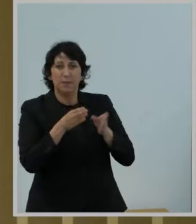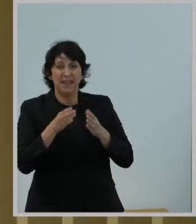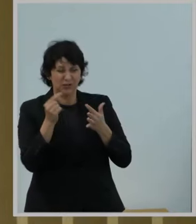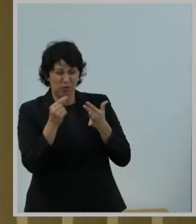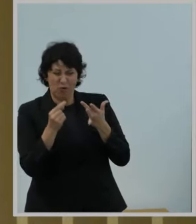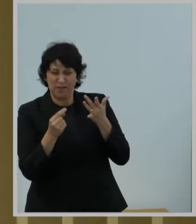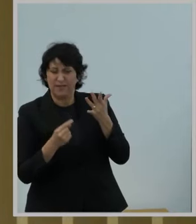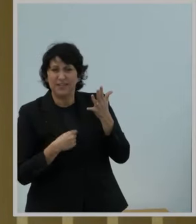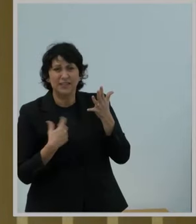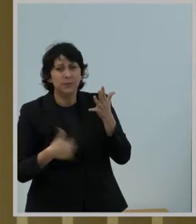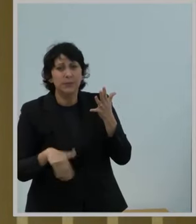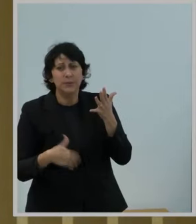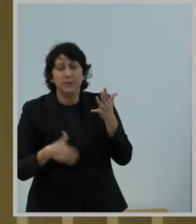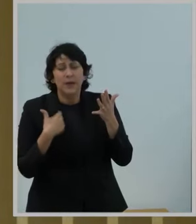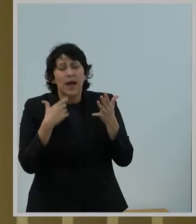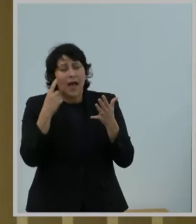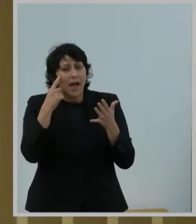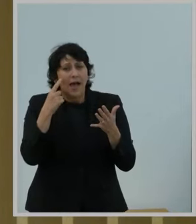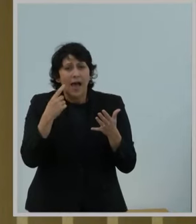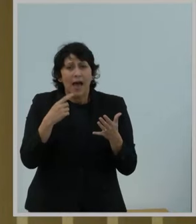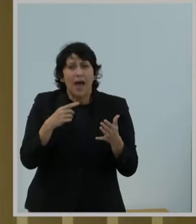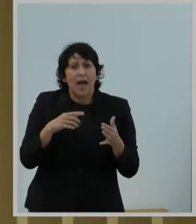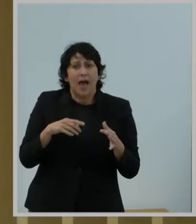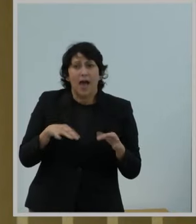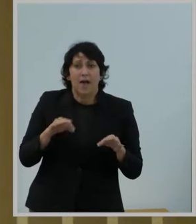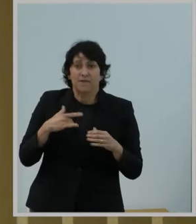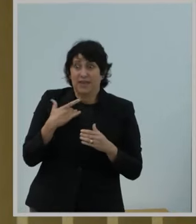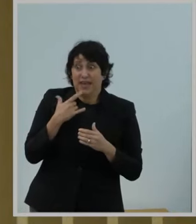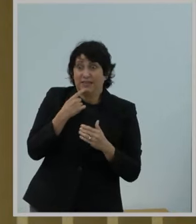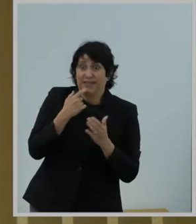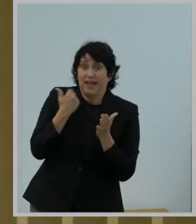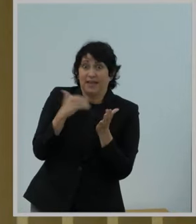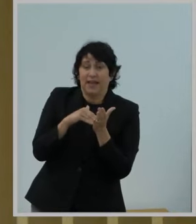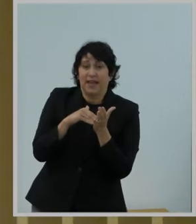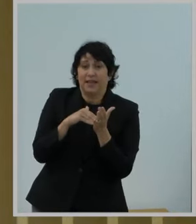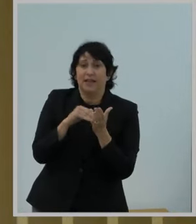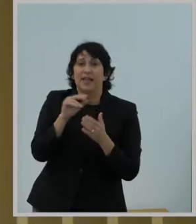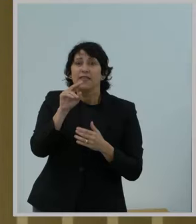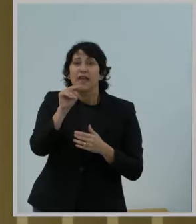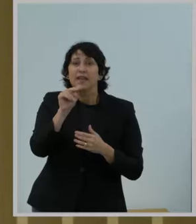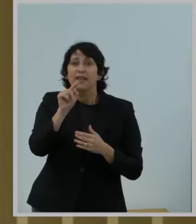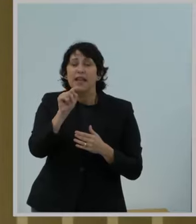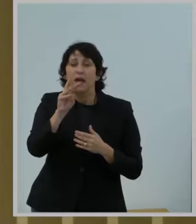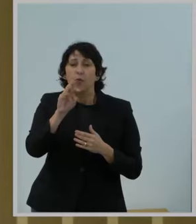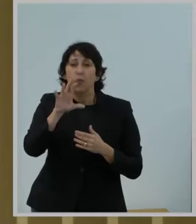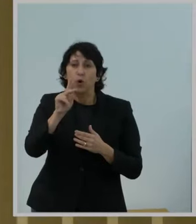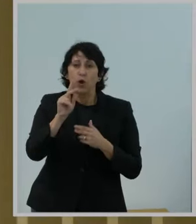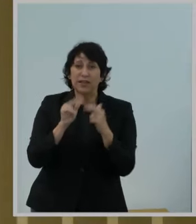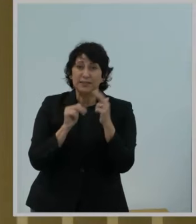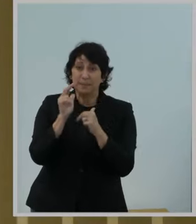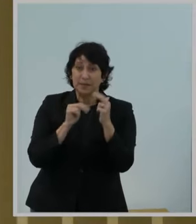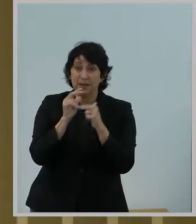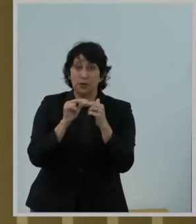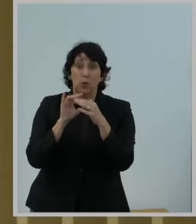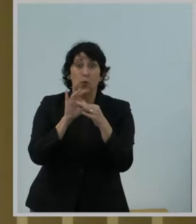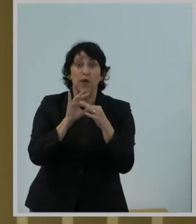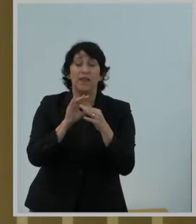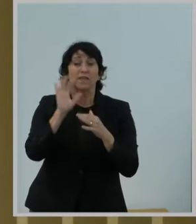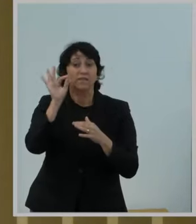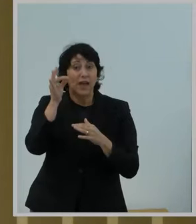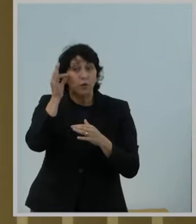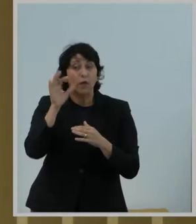feel and, you know, say again, that networks built with federal funds should be secure.